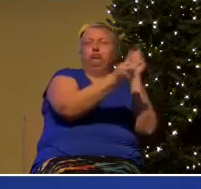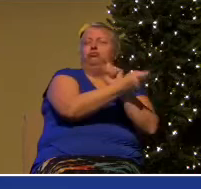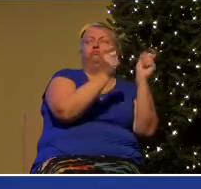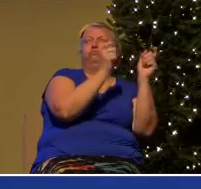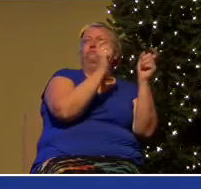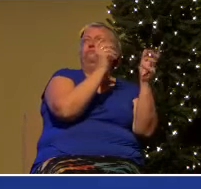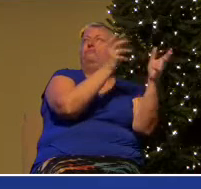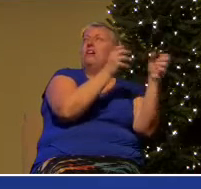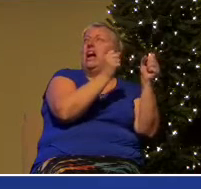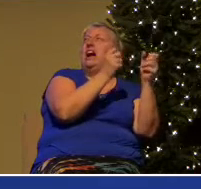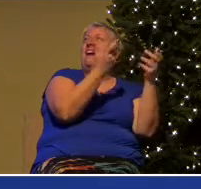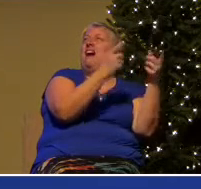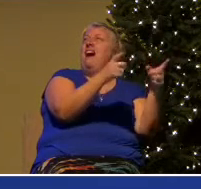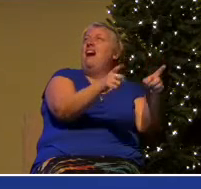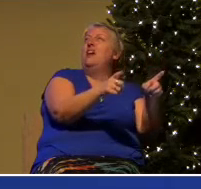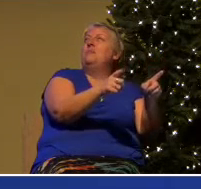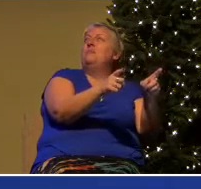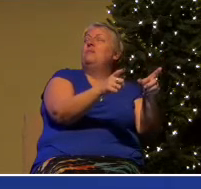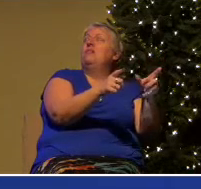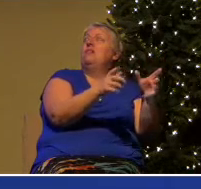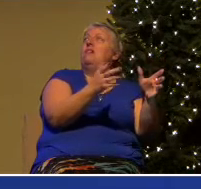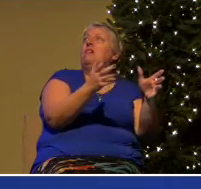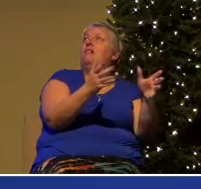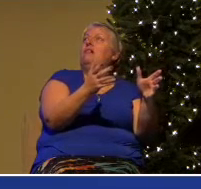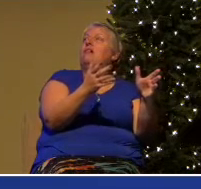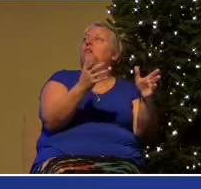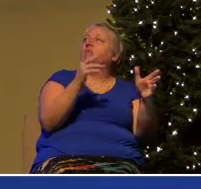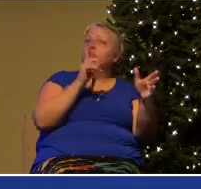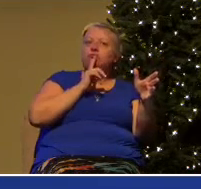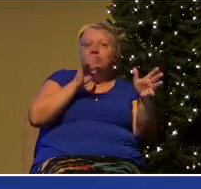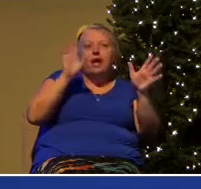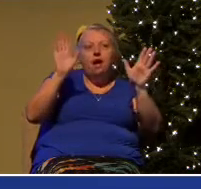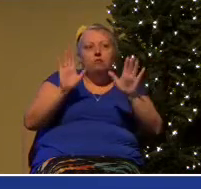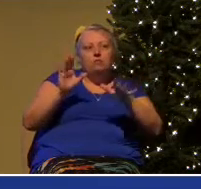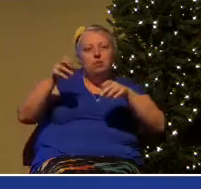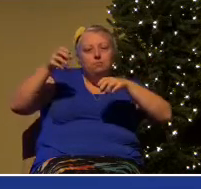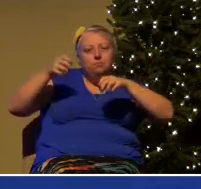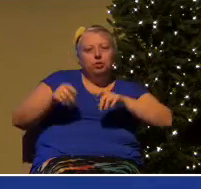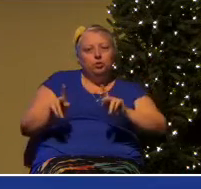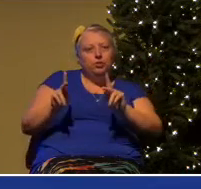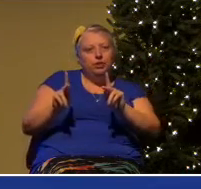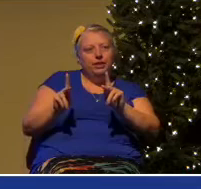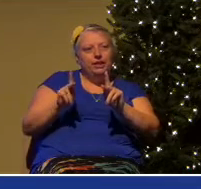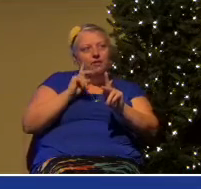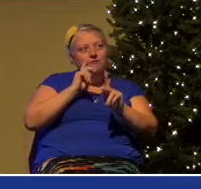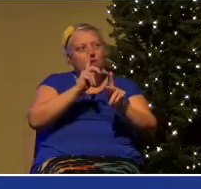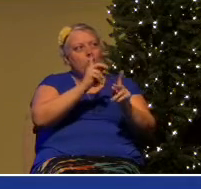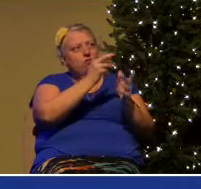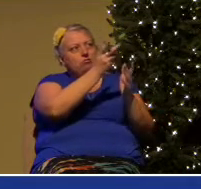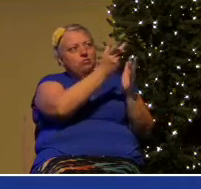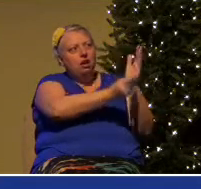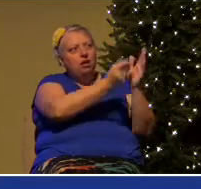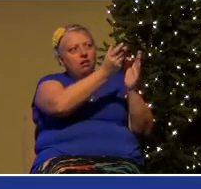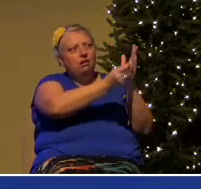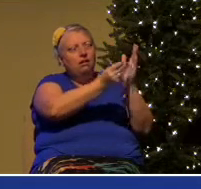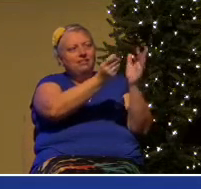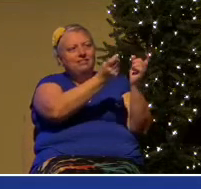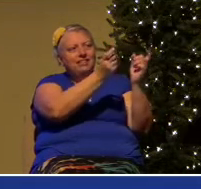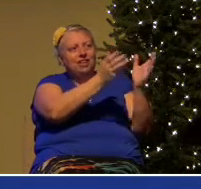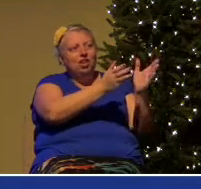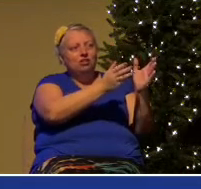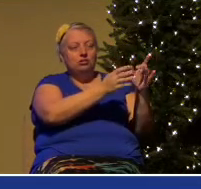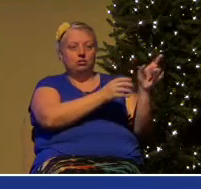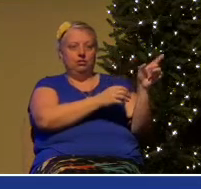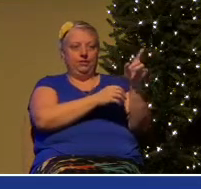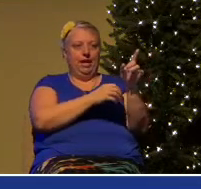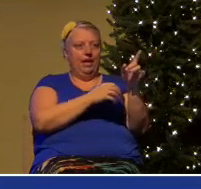rate, it is an incredible opportunity for the gospel because the rest of the world is just as confused as you and I are